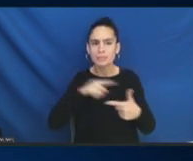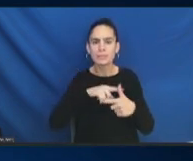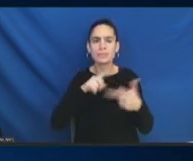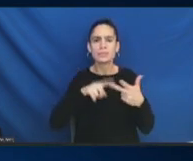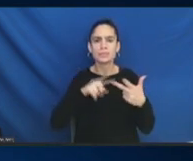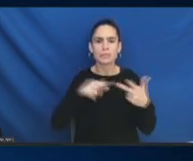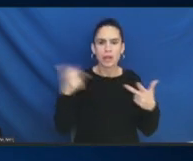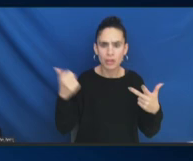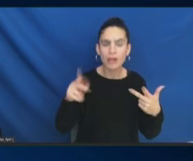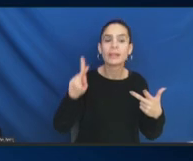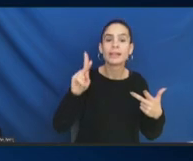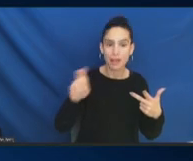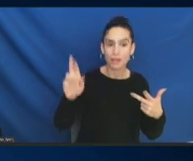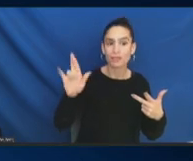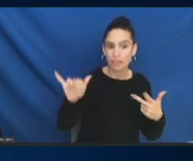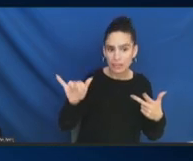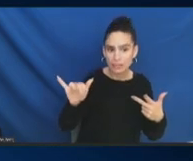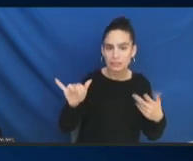Louisa,